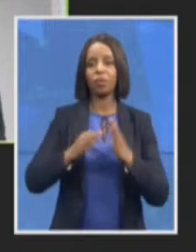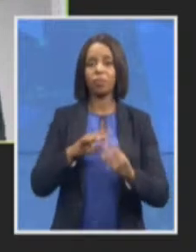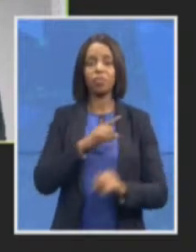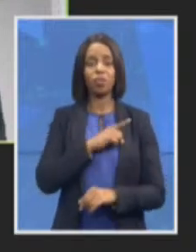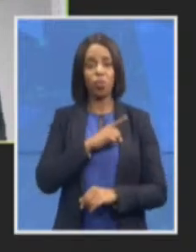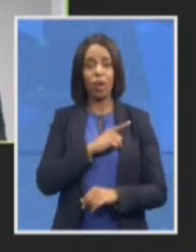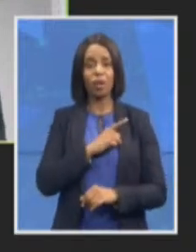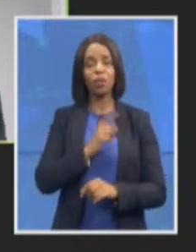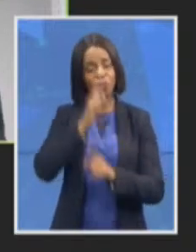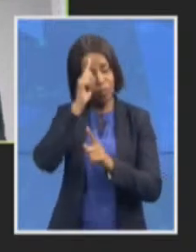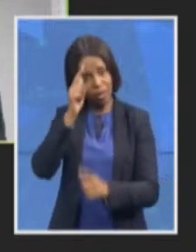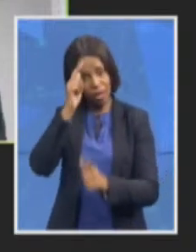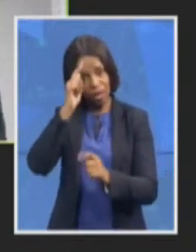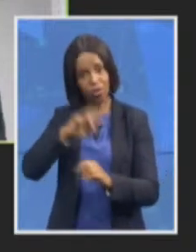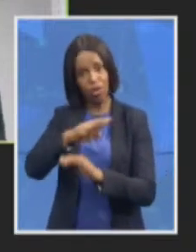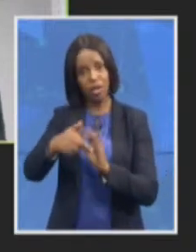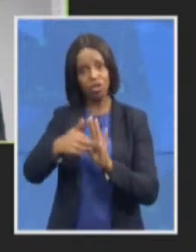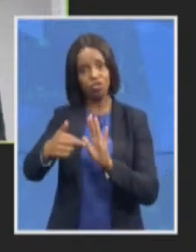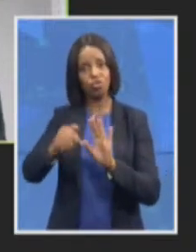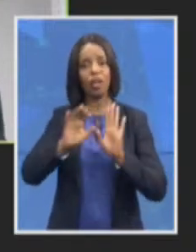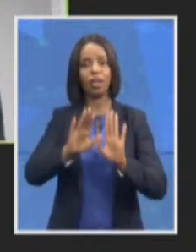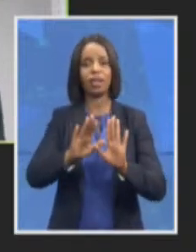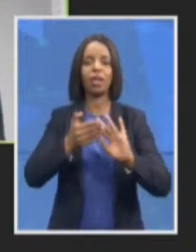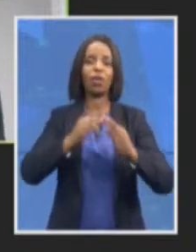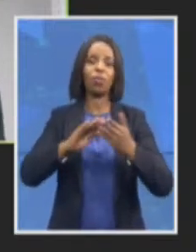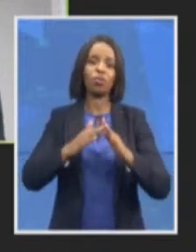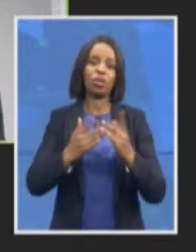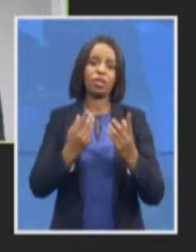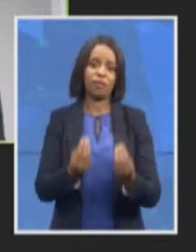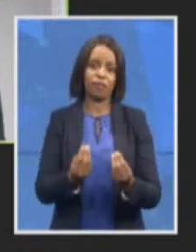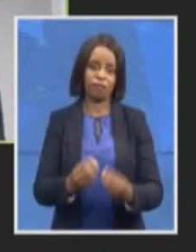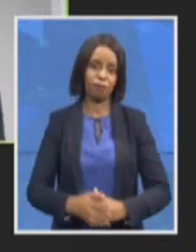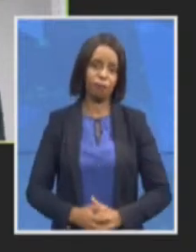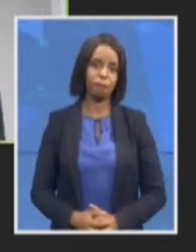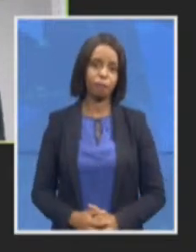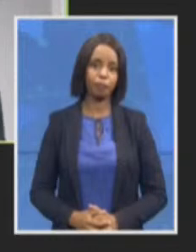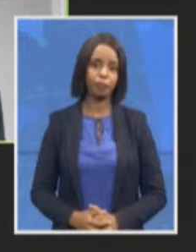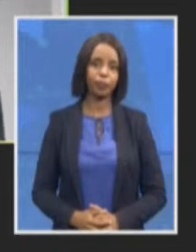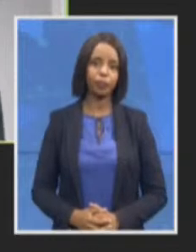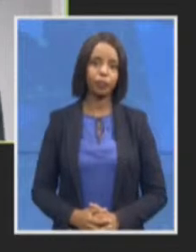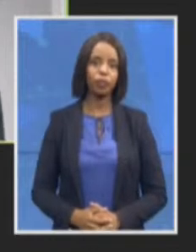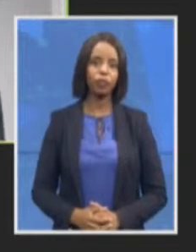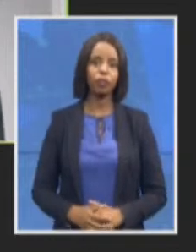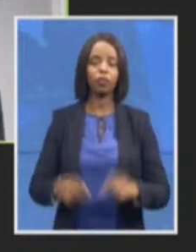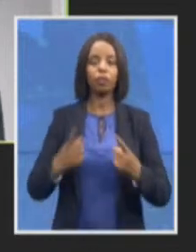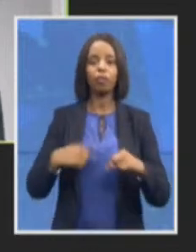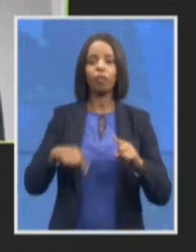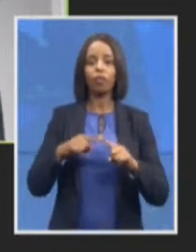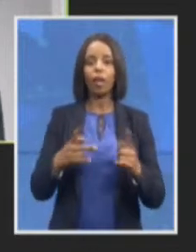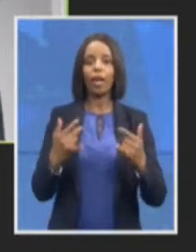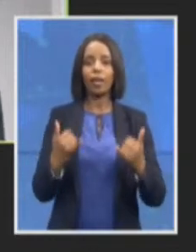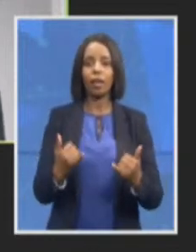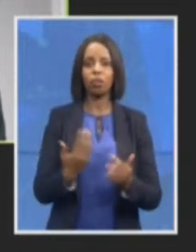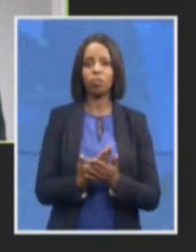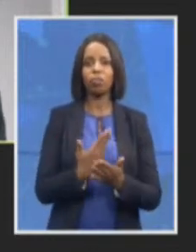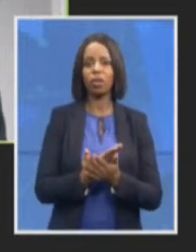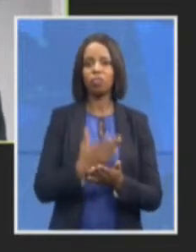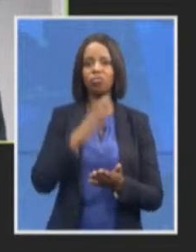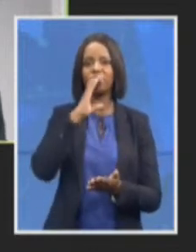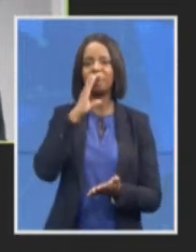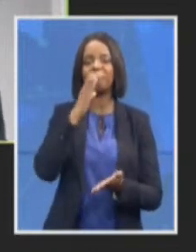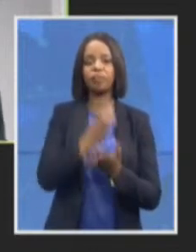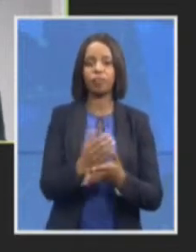we are repositioning the NPA to make an effective contribution to the country's social economic development restoring